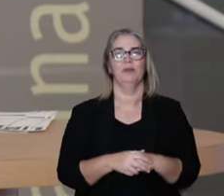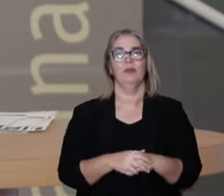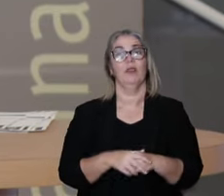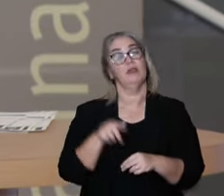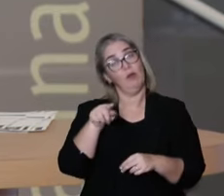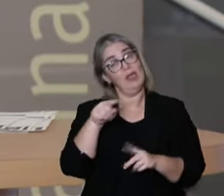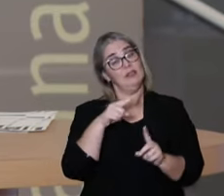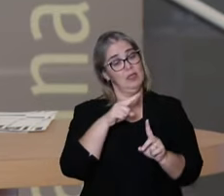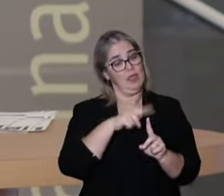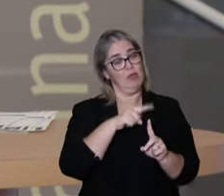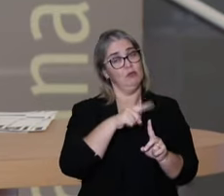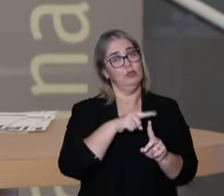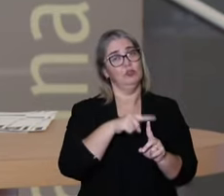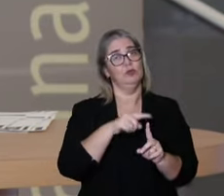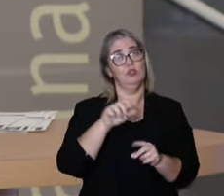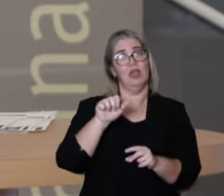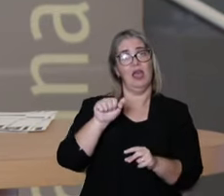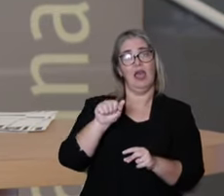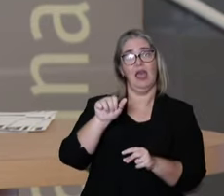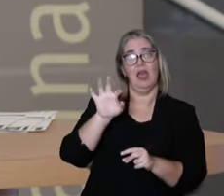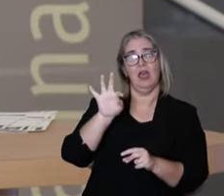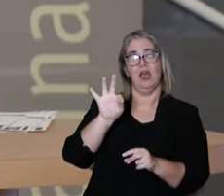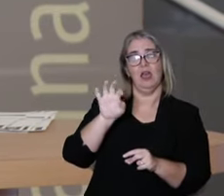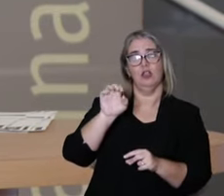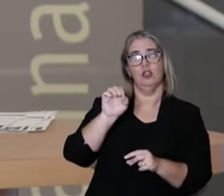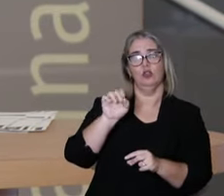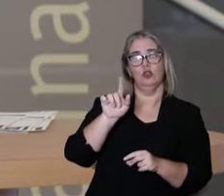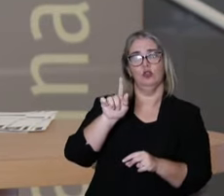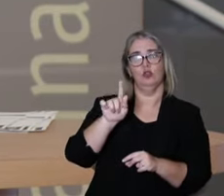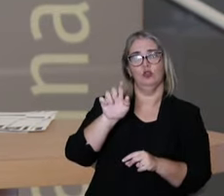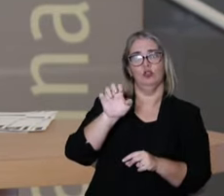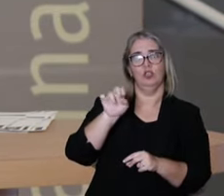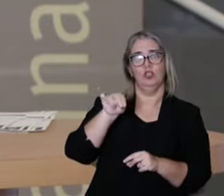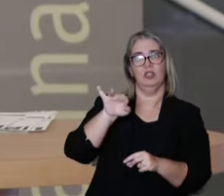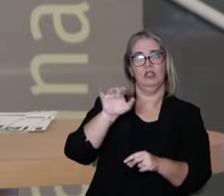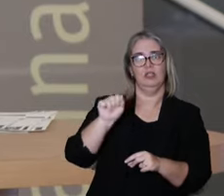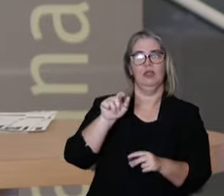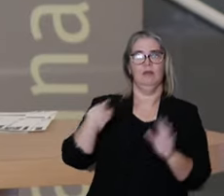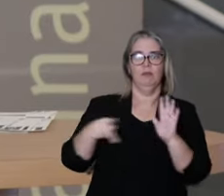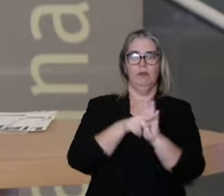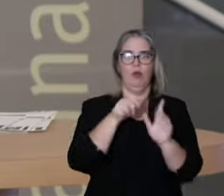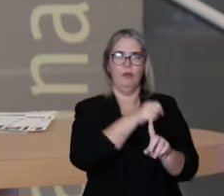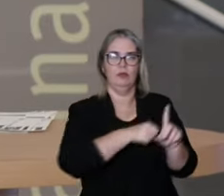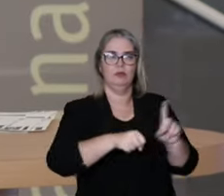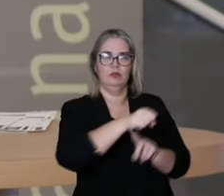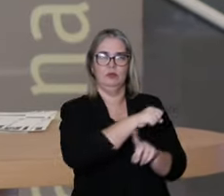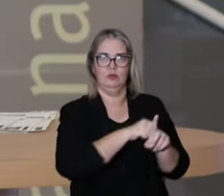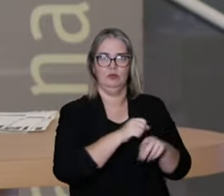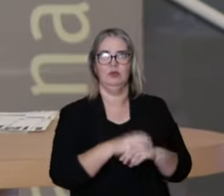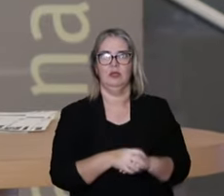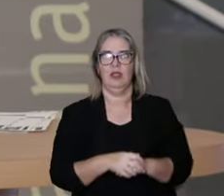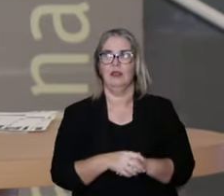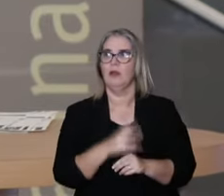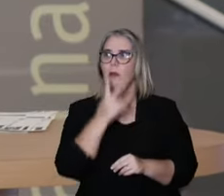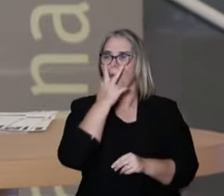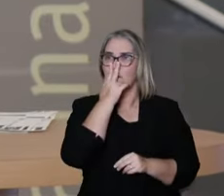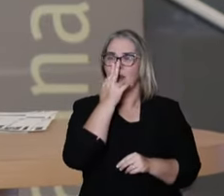ones for these collective causes. So this is a type of othrogyny that's the hidden condition.